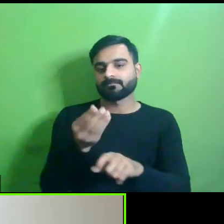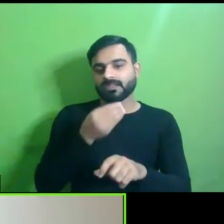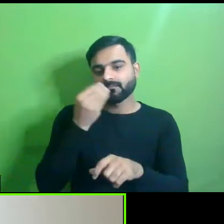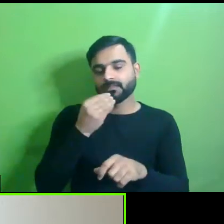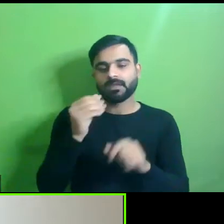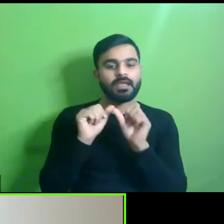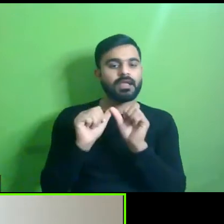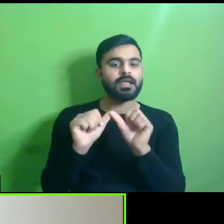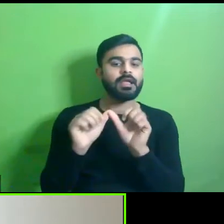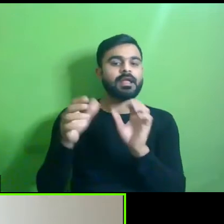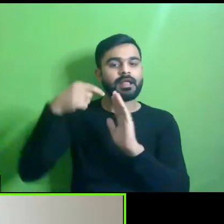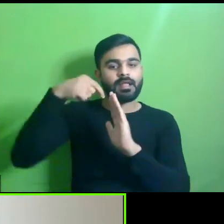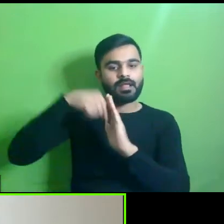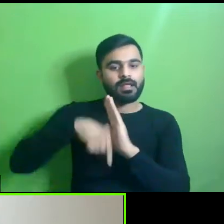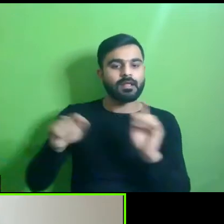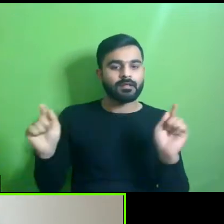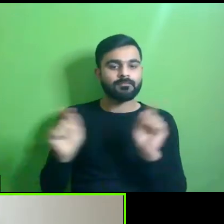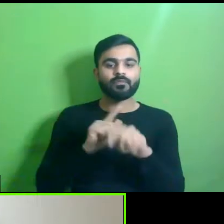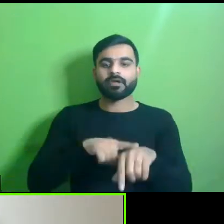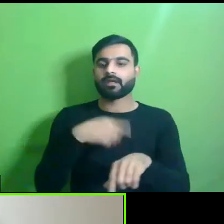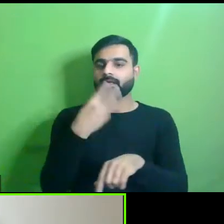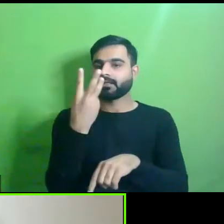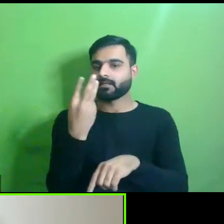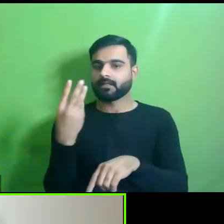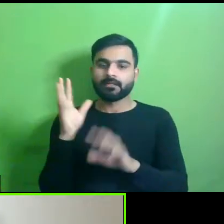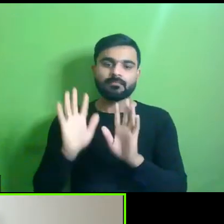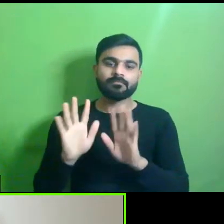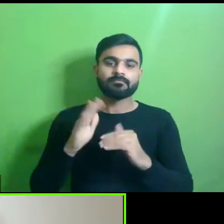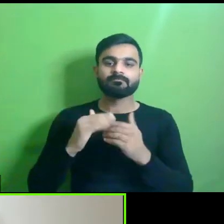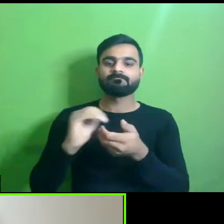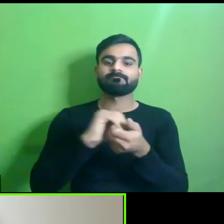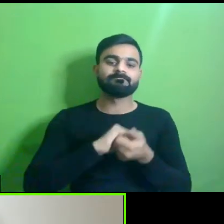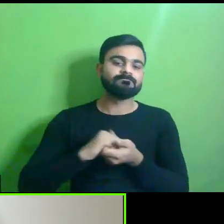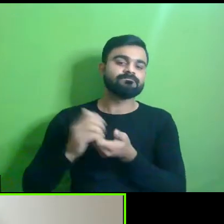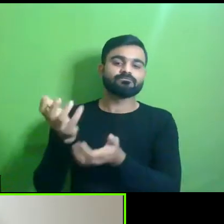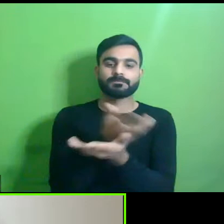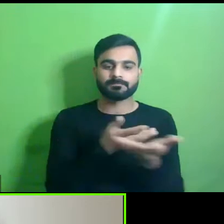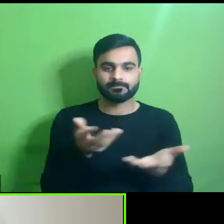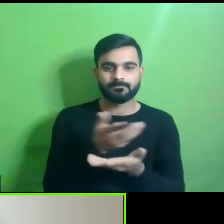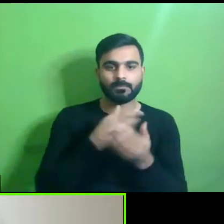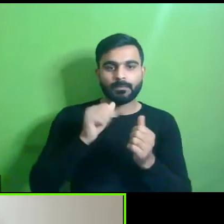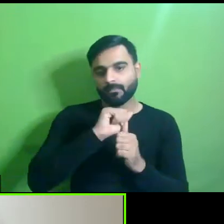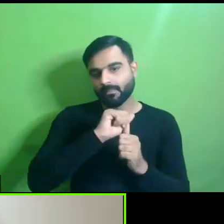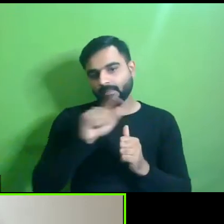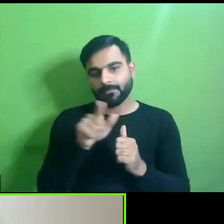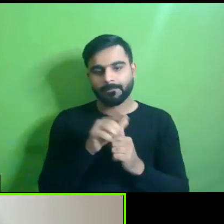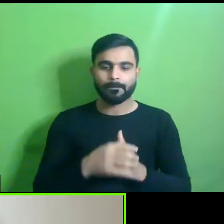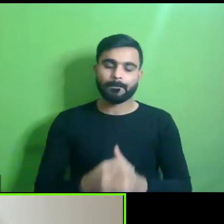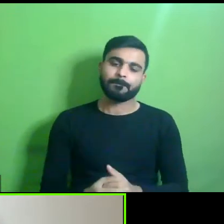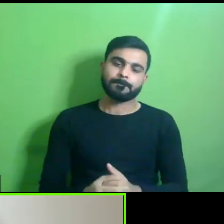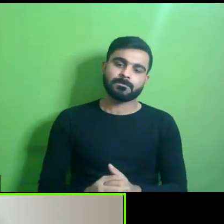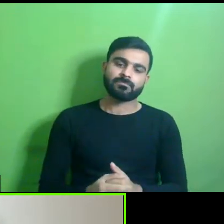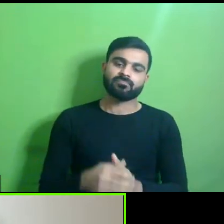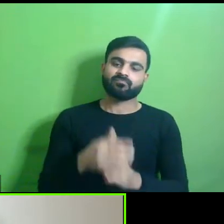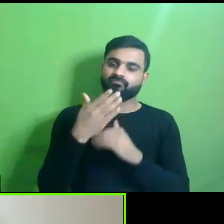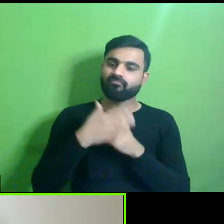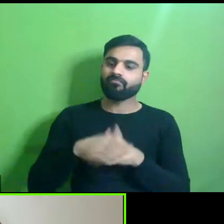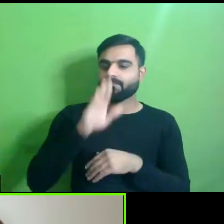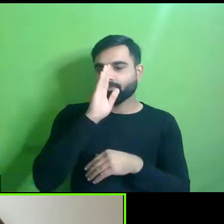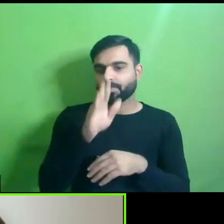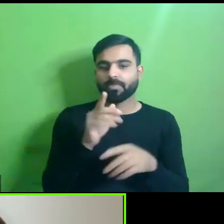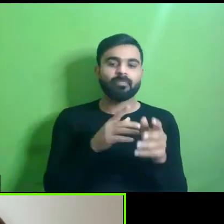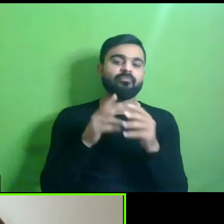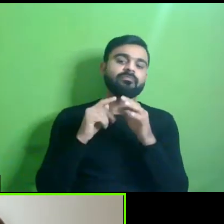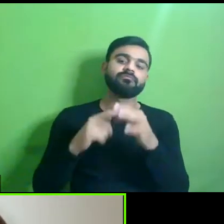answers brief within three minutes to ensure we have an engaging discussion with all of you and while we'll be directing these